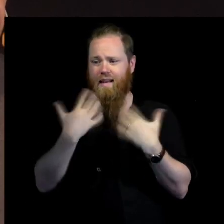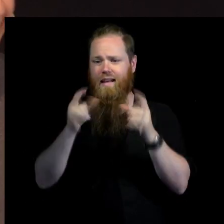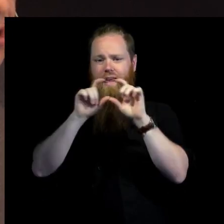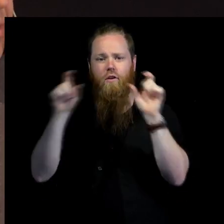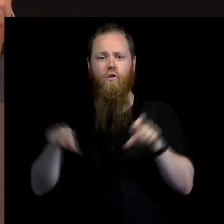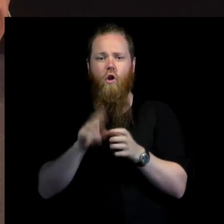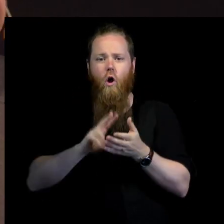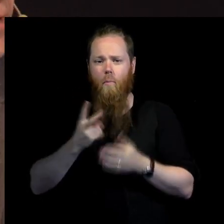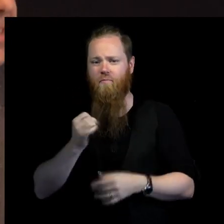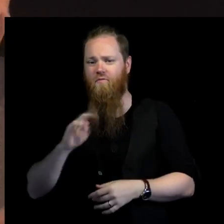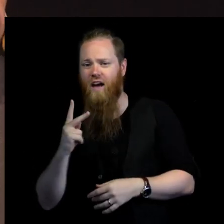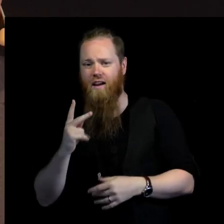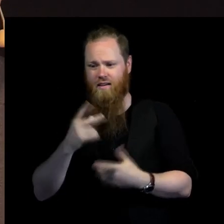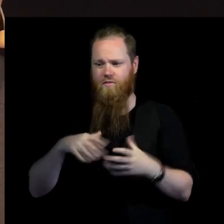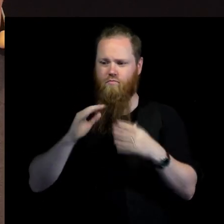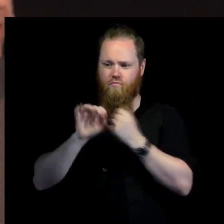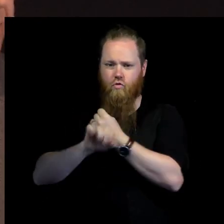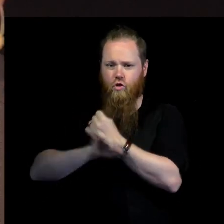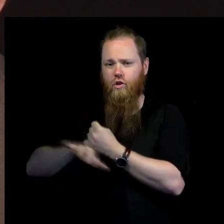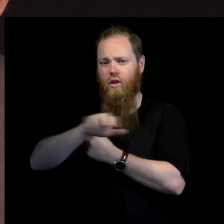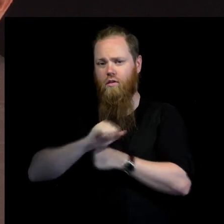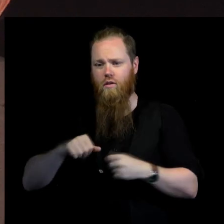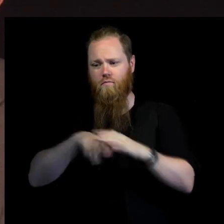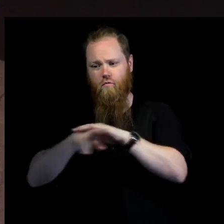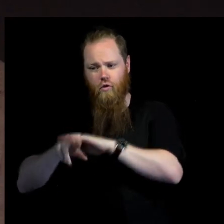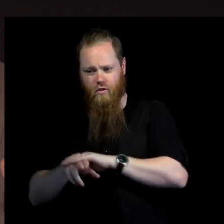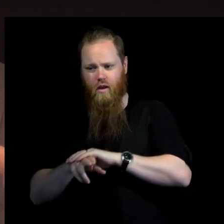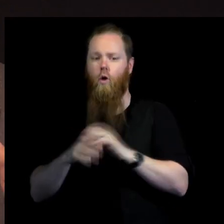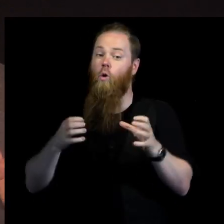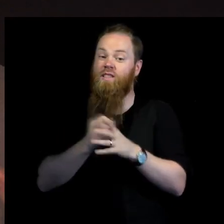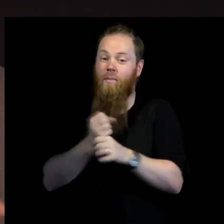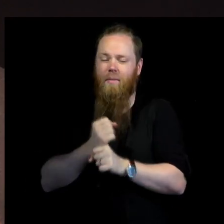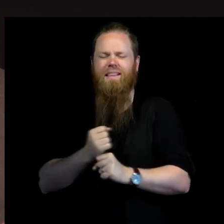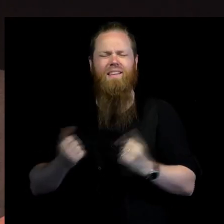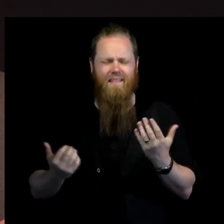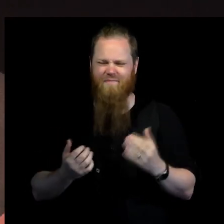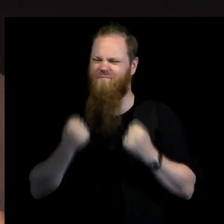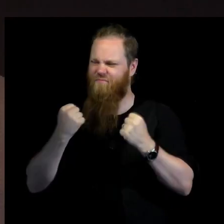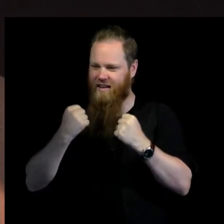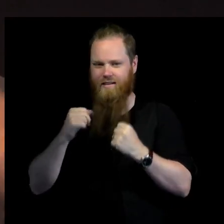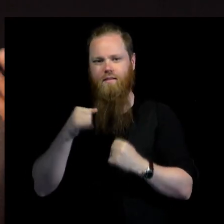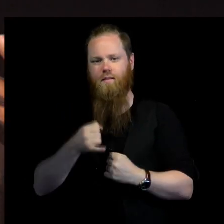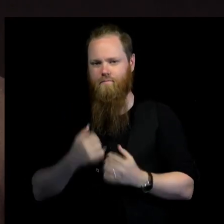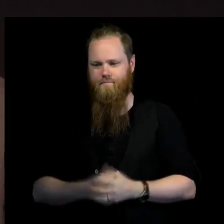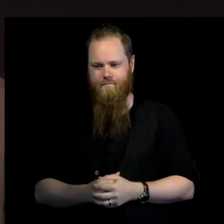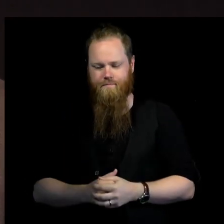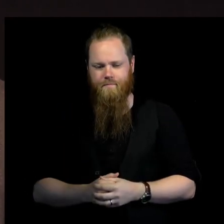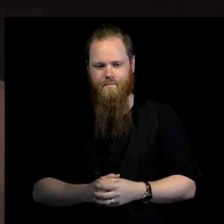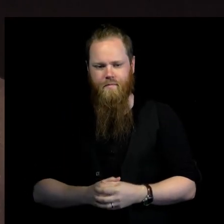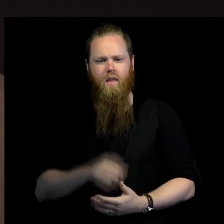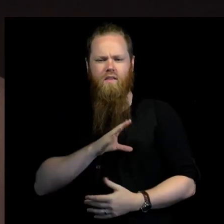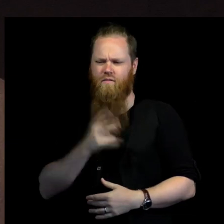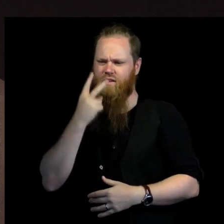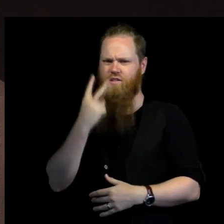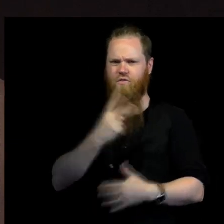refugees hinges. And therefore, international collaboration is absolutely essential. The norms we talk about are relying on two pillars.